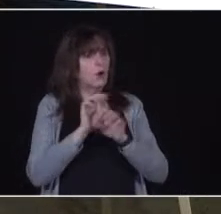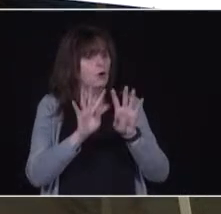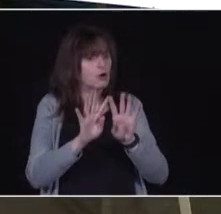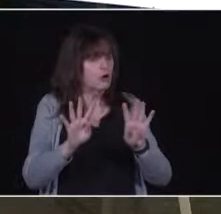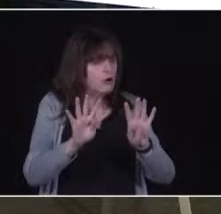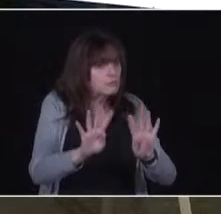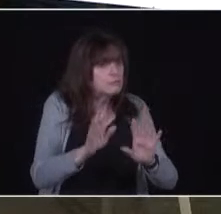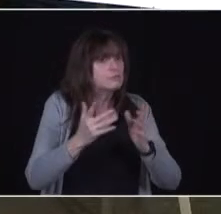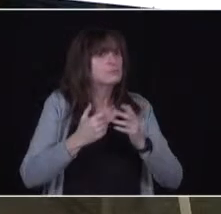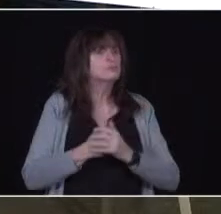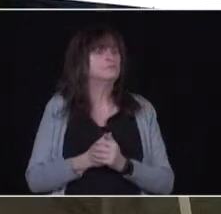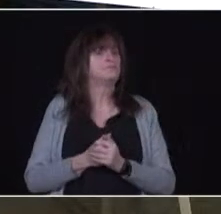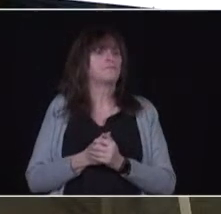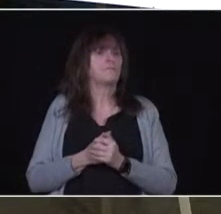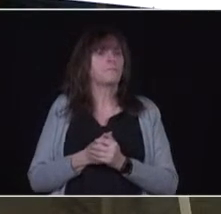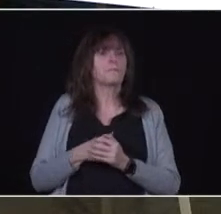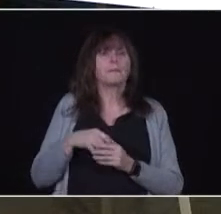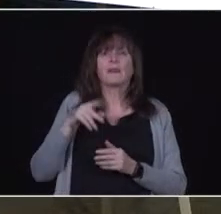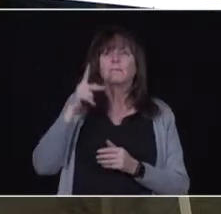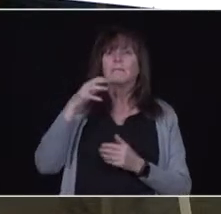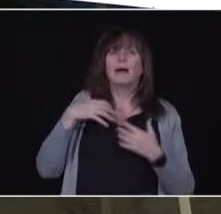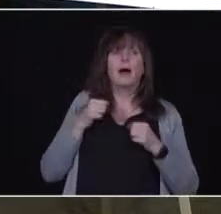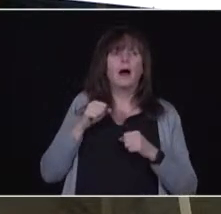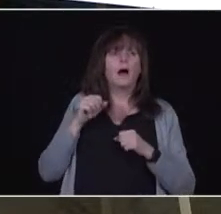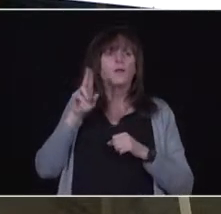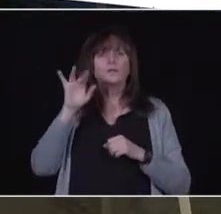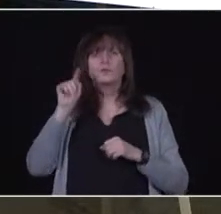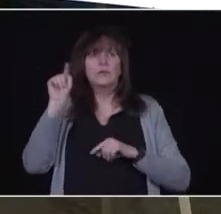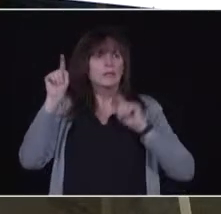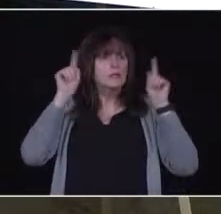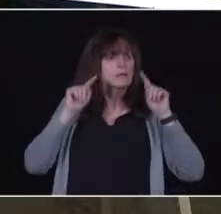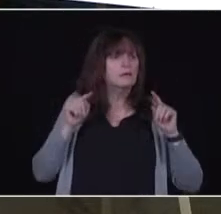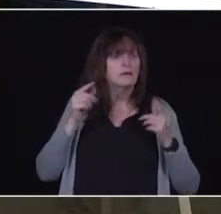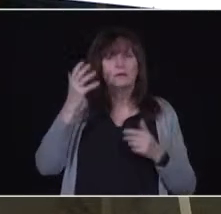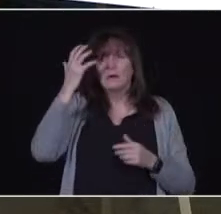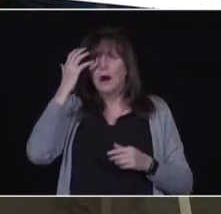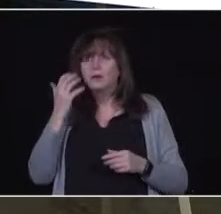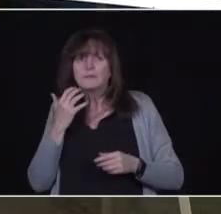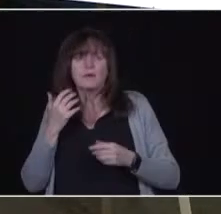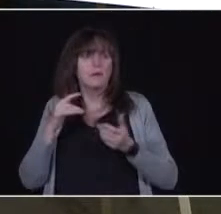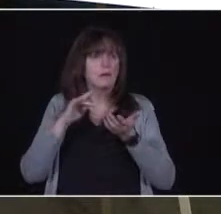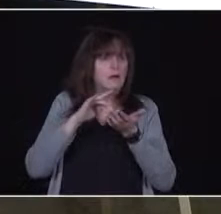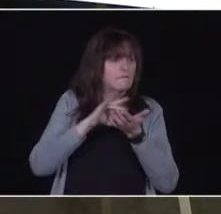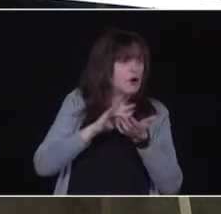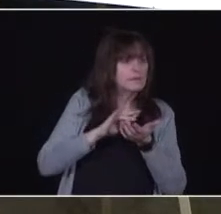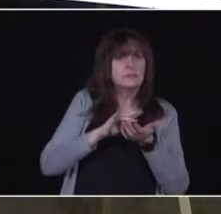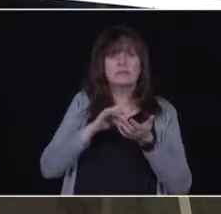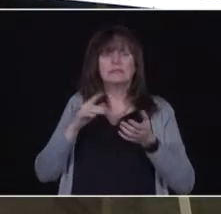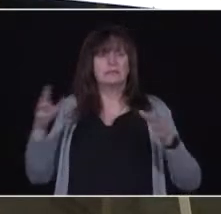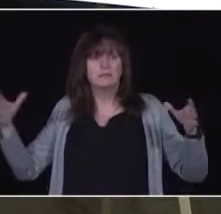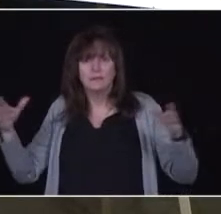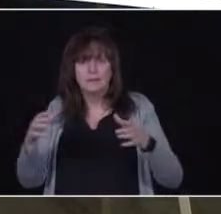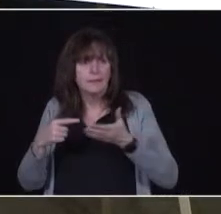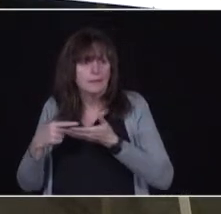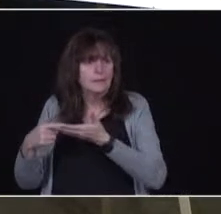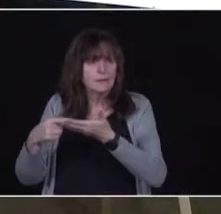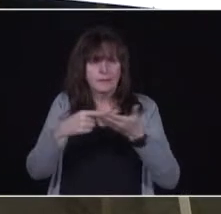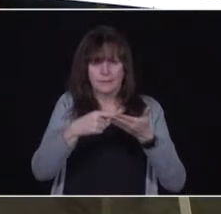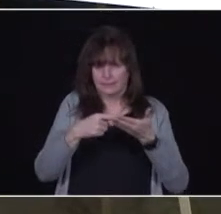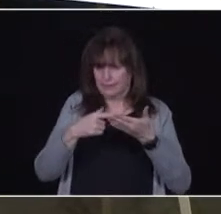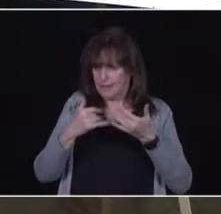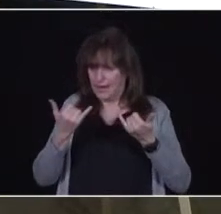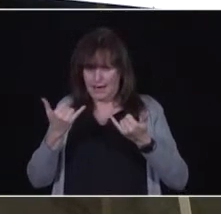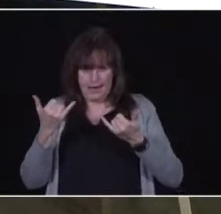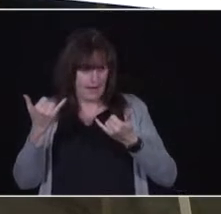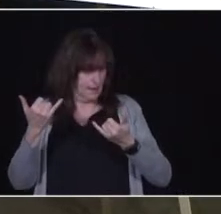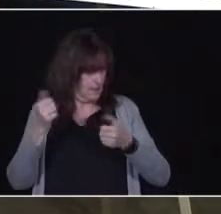public health units, with the hospitals, with the pharmacies, and working with the primary care professionals, how we need to collaborate together to roll this out